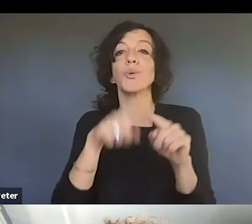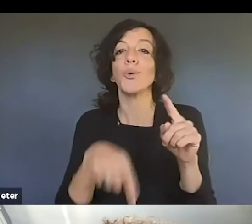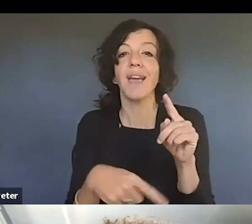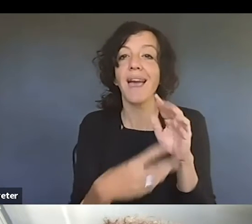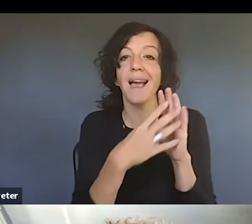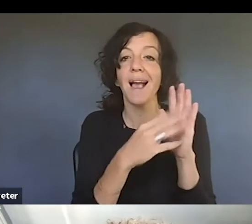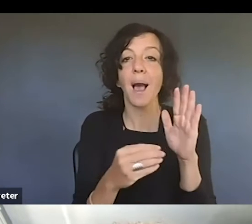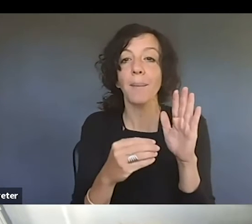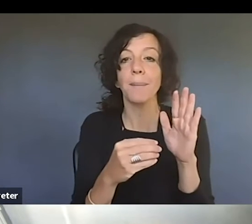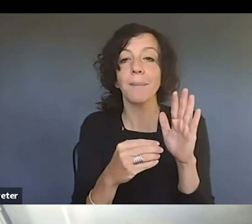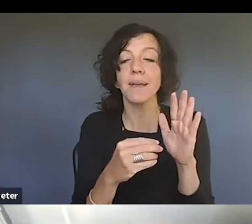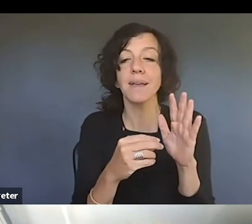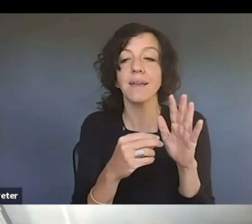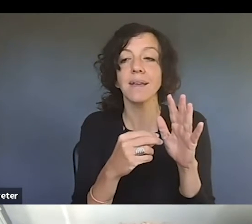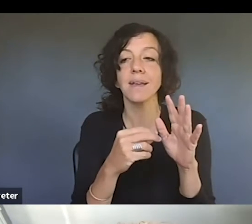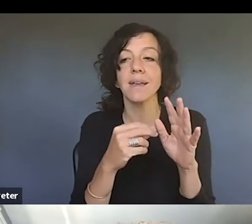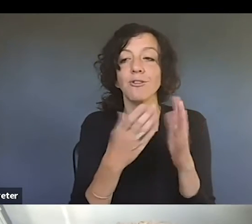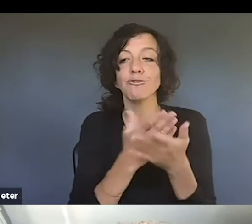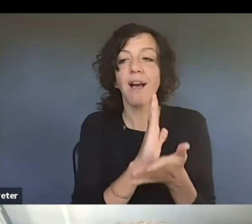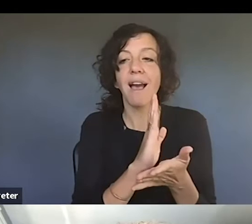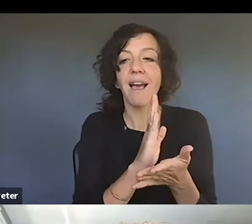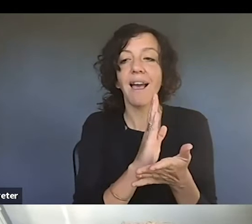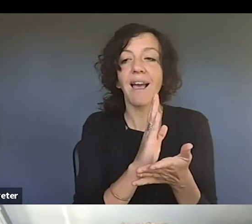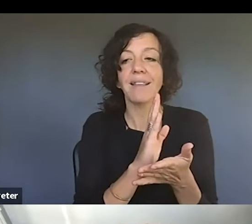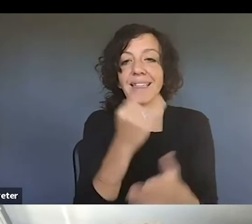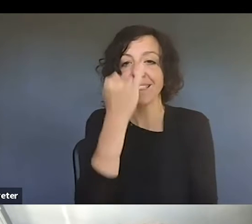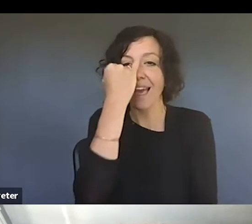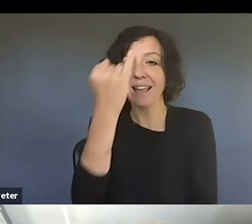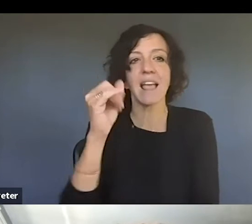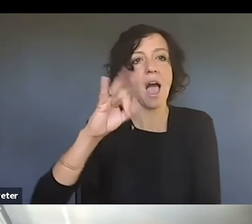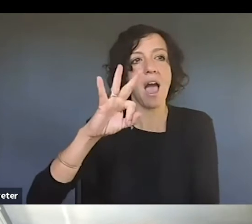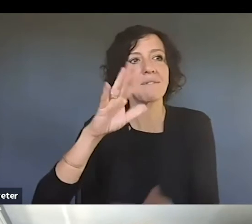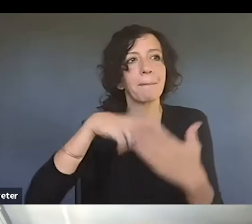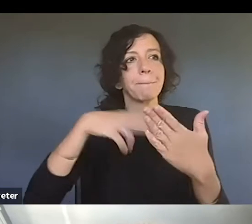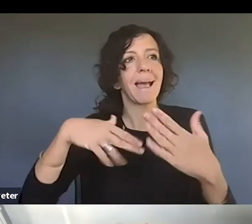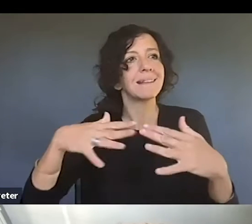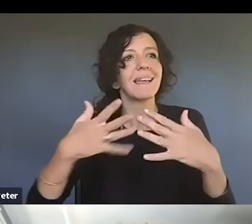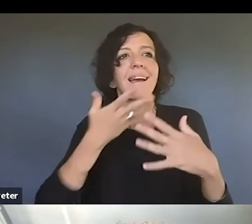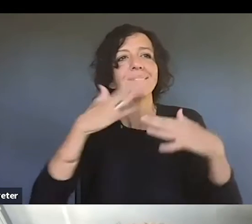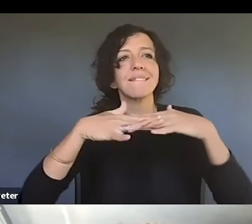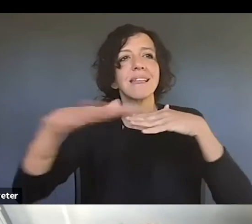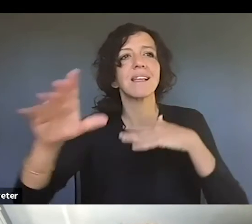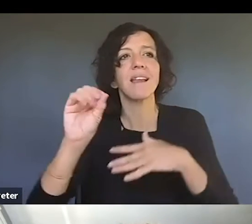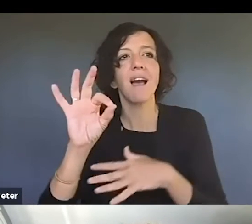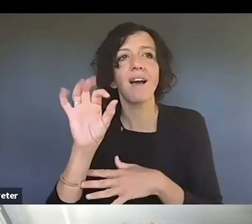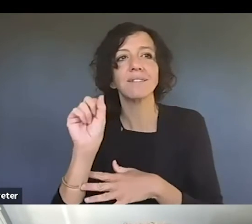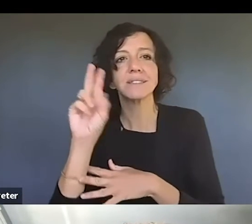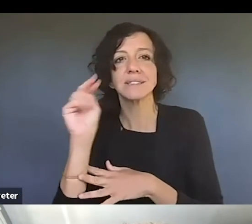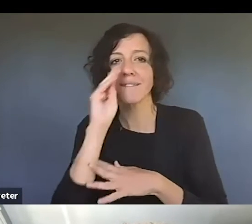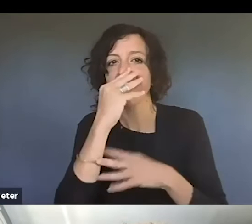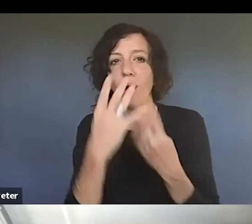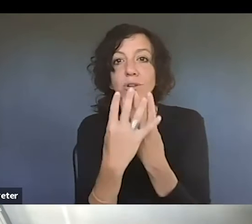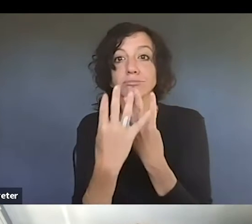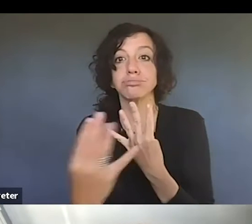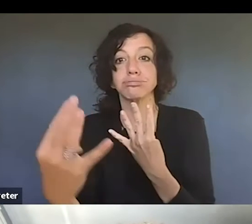idea of say painting a field of sunflowers or even the idea of painting a